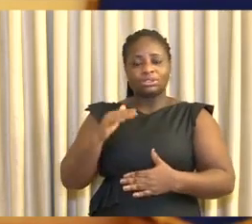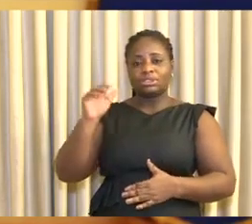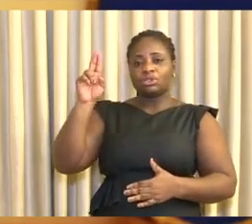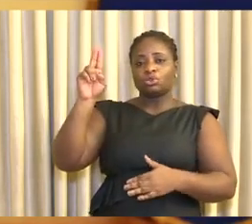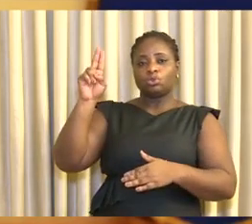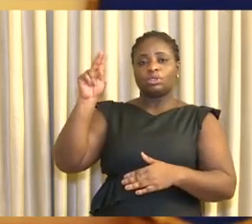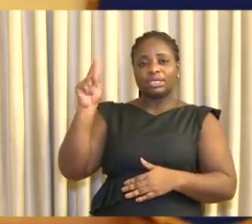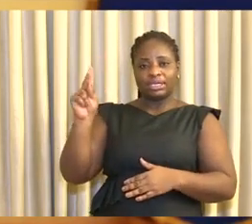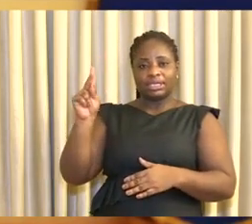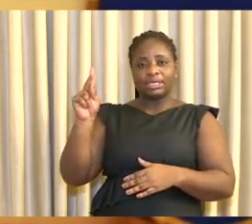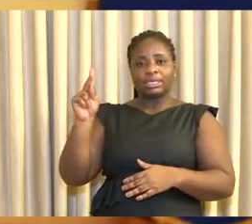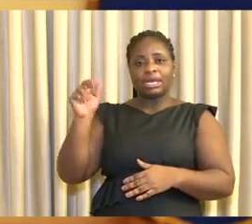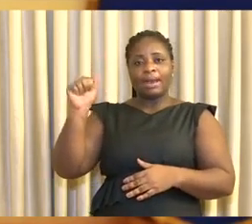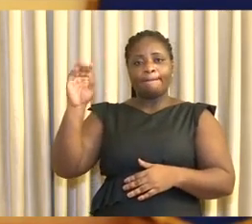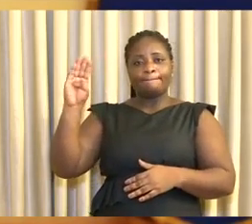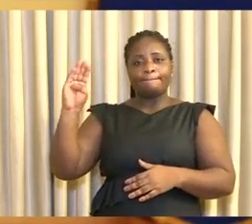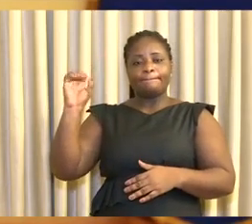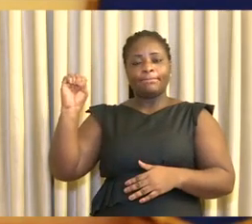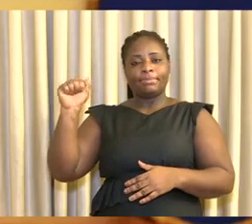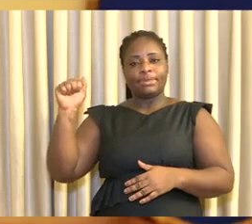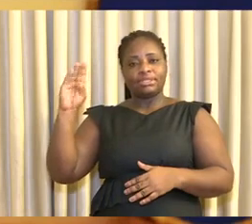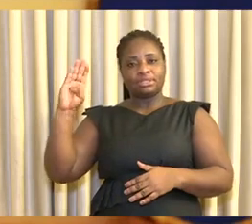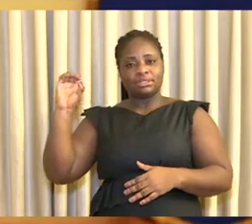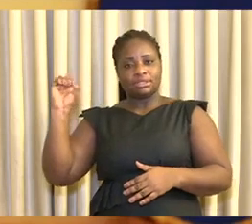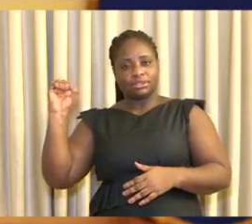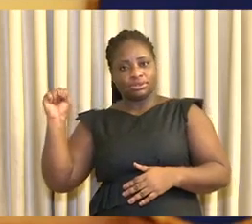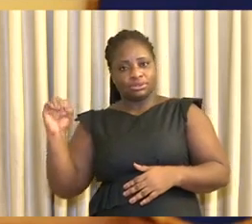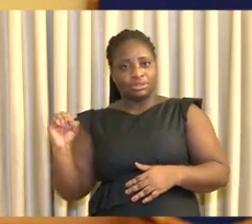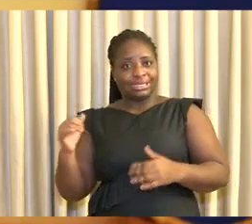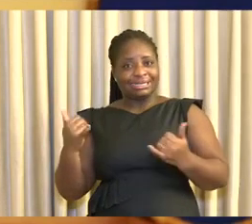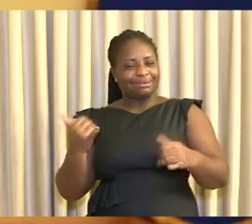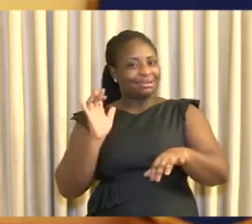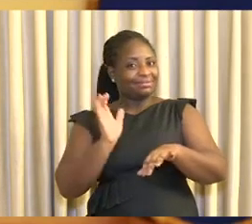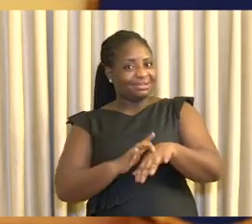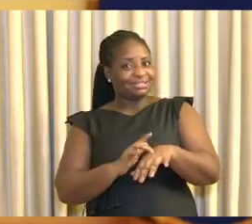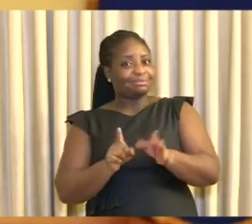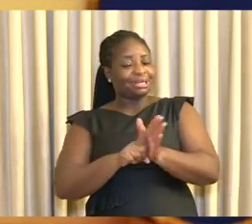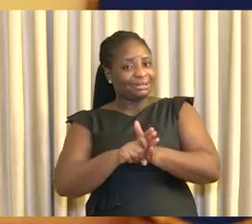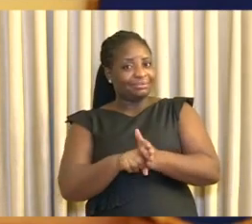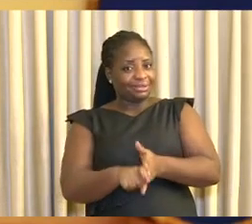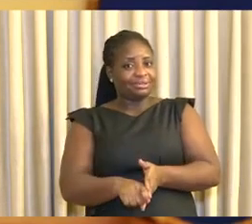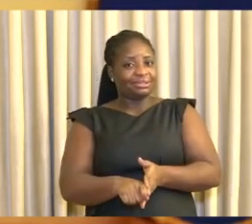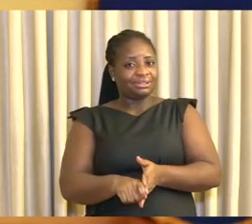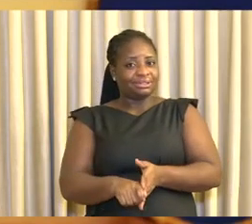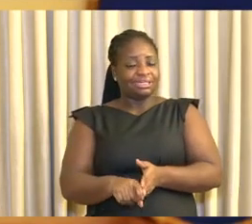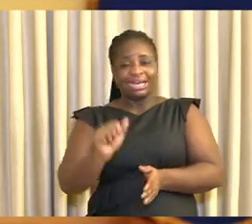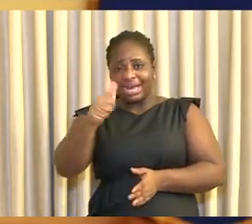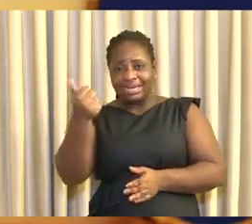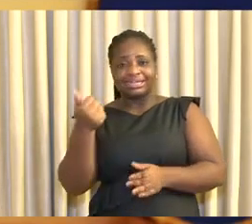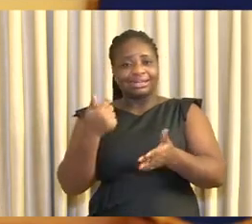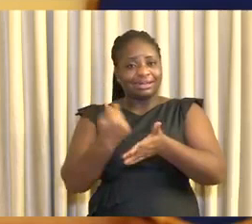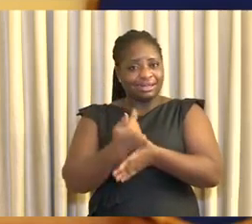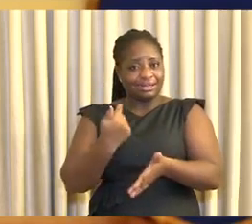Commissioner to the United Kingdom and Ireland, my good friend, Papa Usuankuma, who has been affected by the virus,